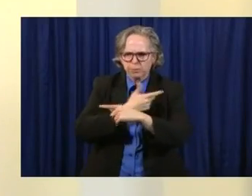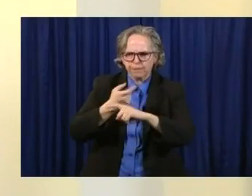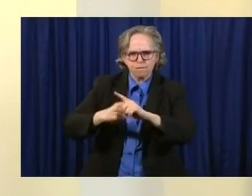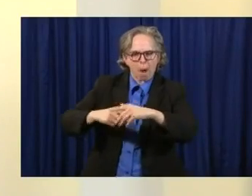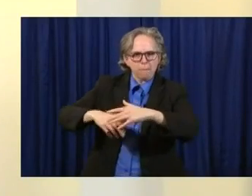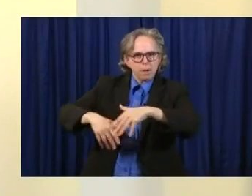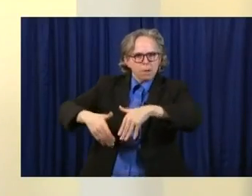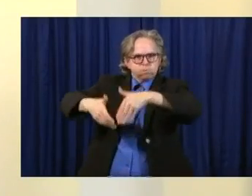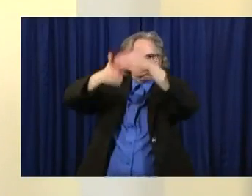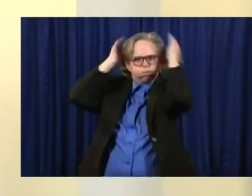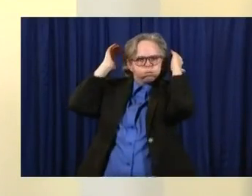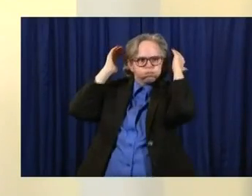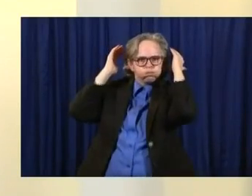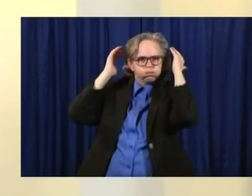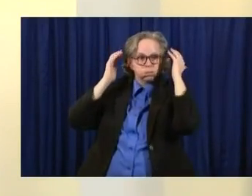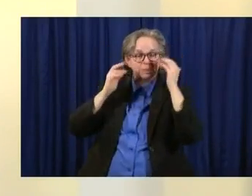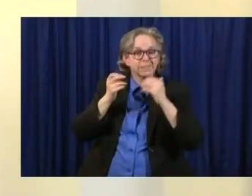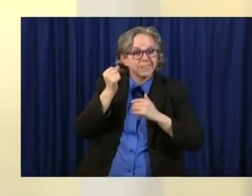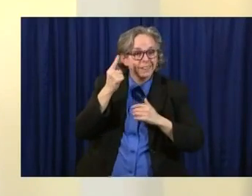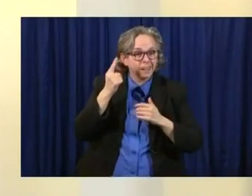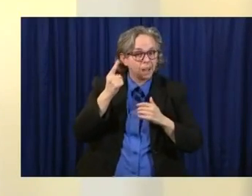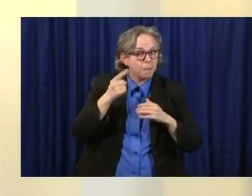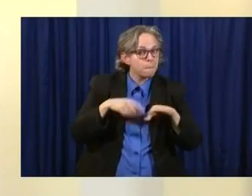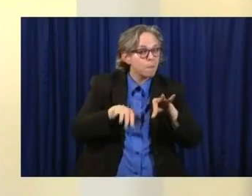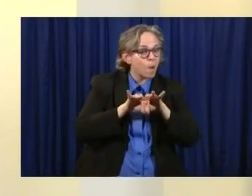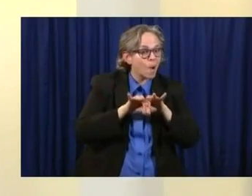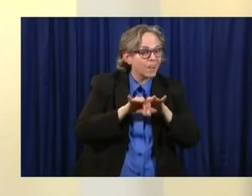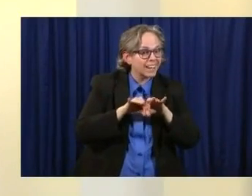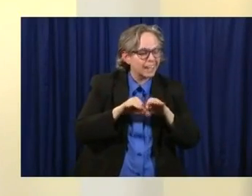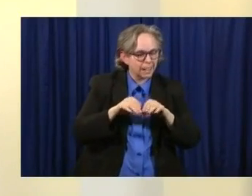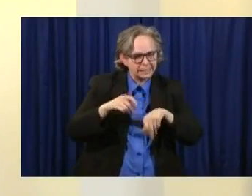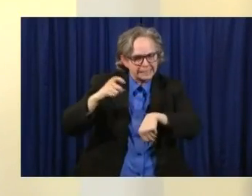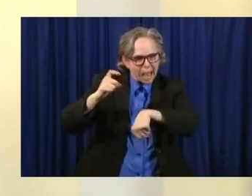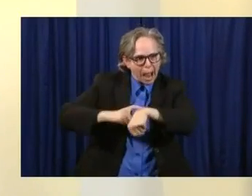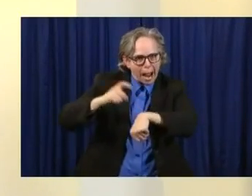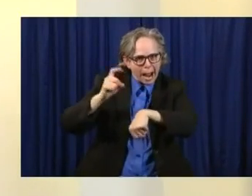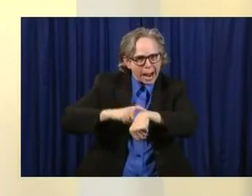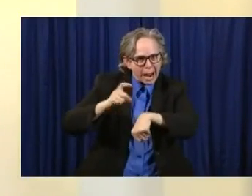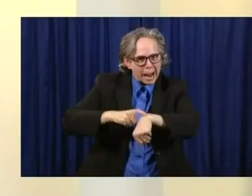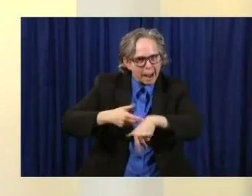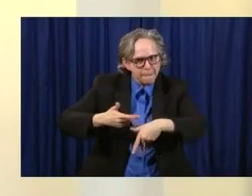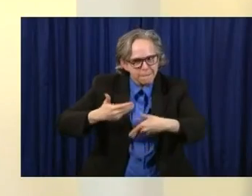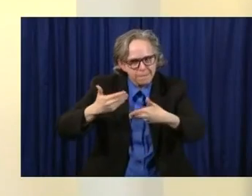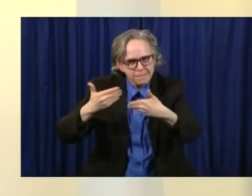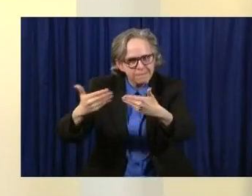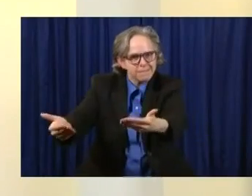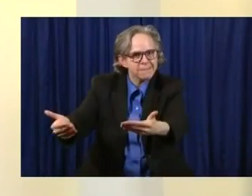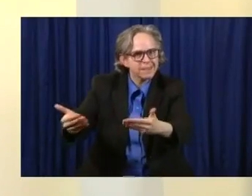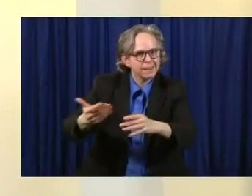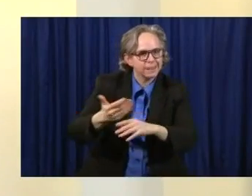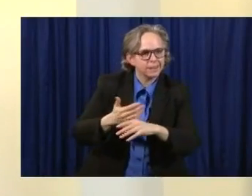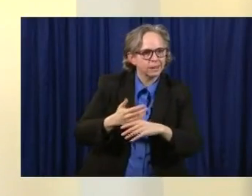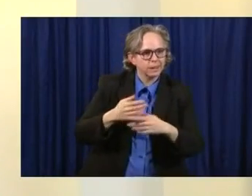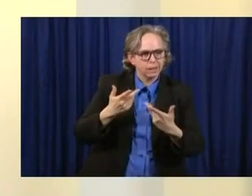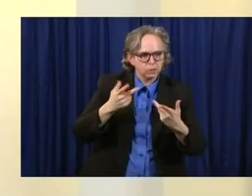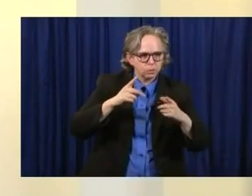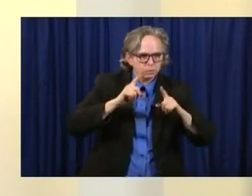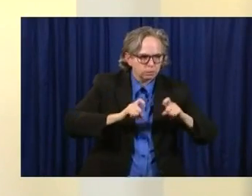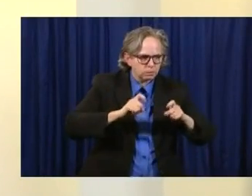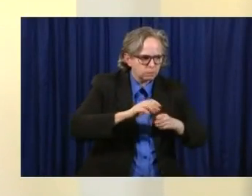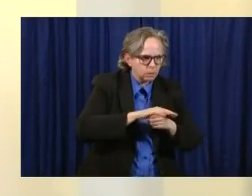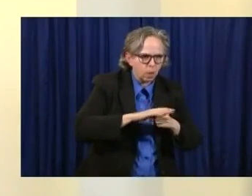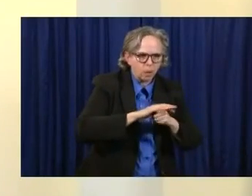also did something important. We had time as a state, as your local health departments, as